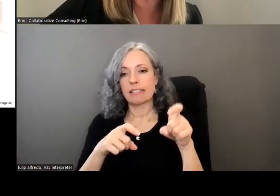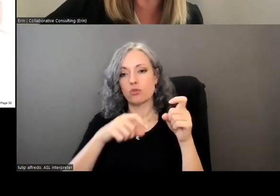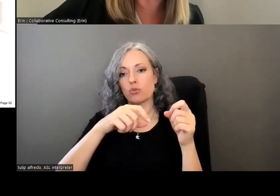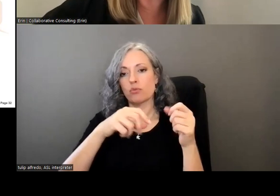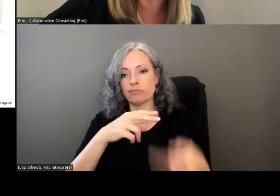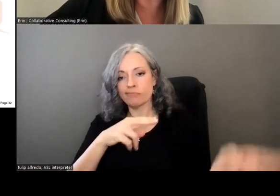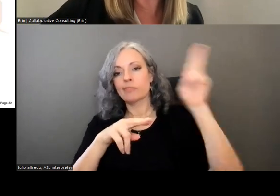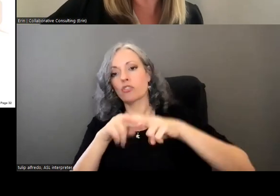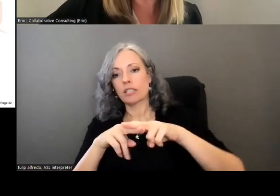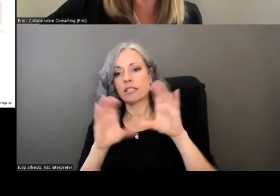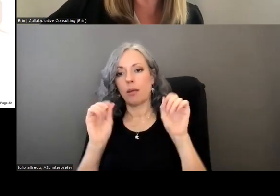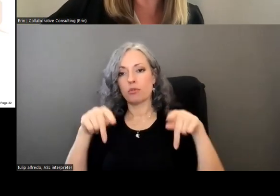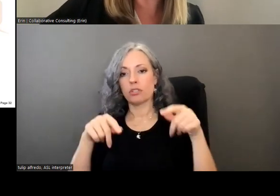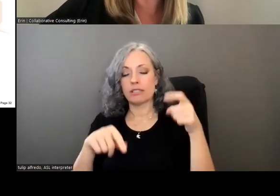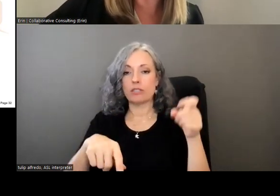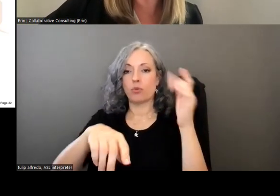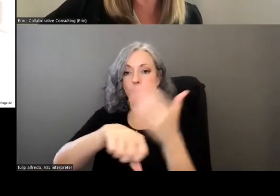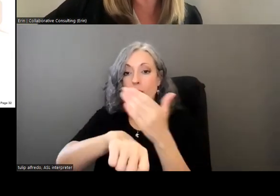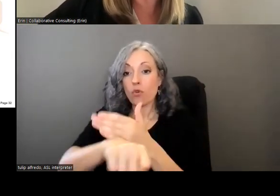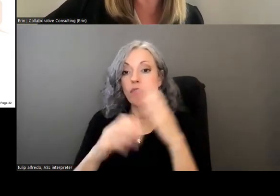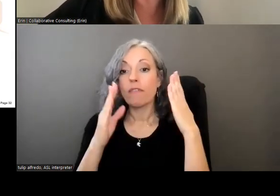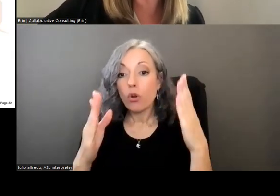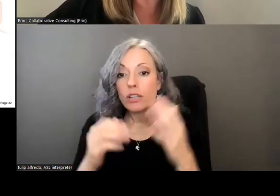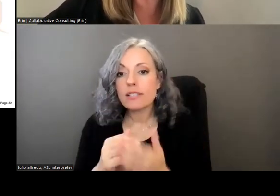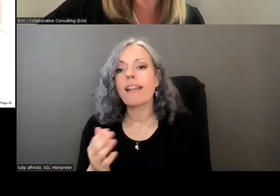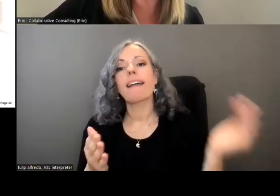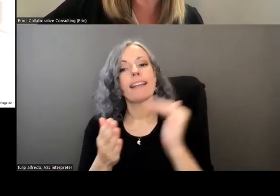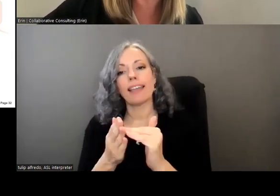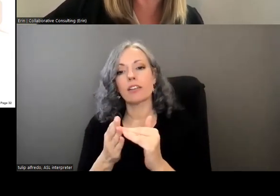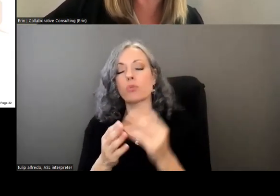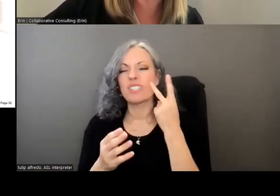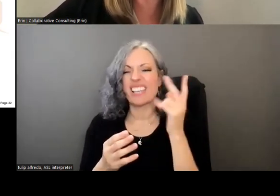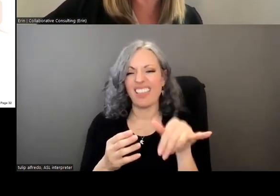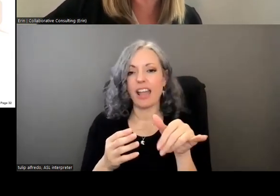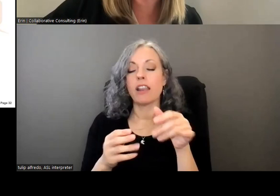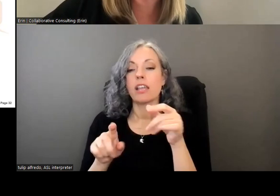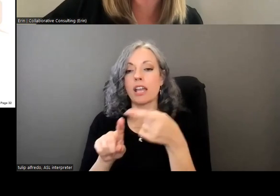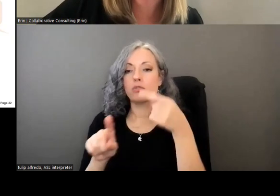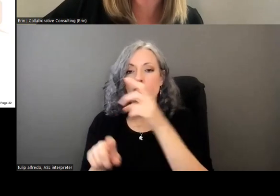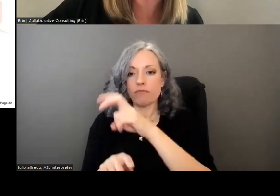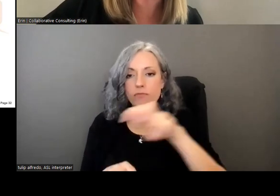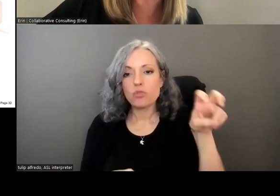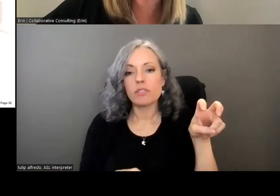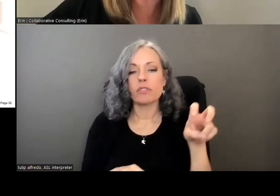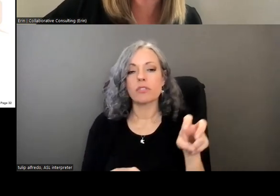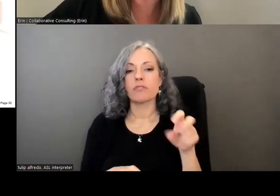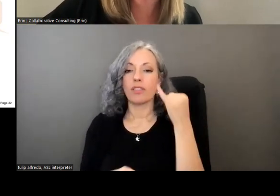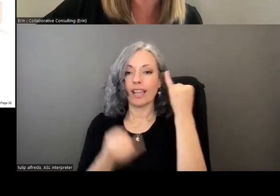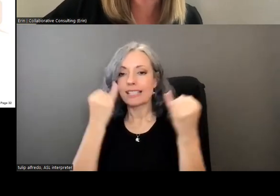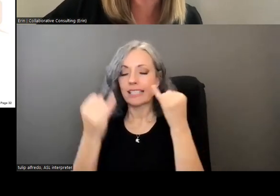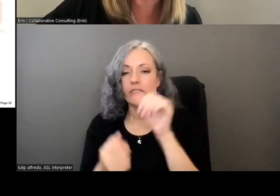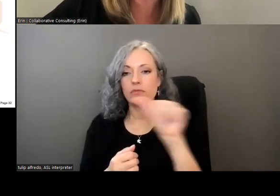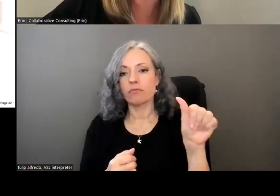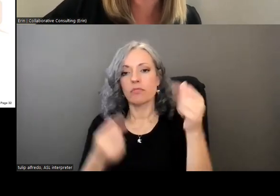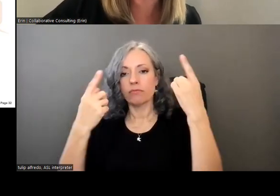are opportunities for improvement and focus and again this is going to be reflected as we transition to ideas that the triple a's had for achieving a